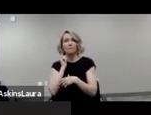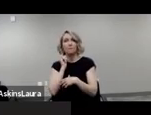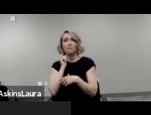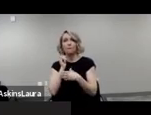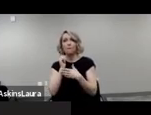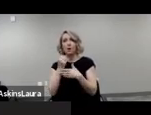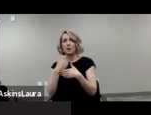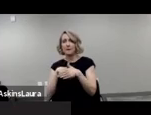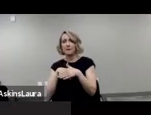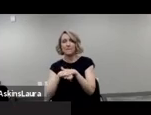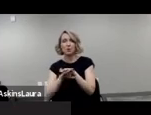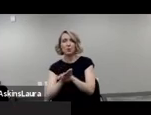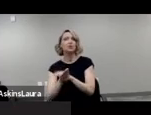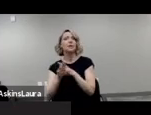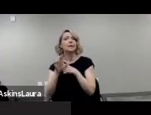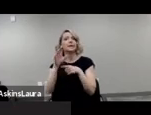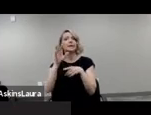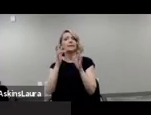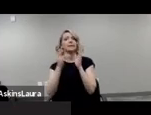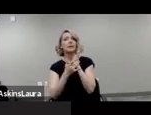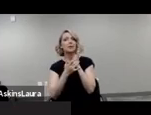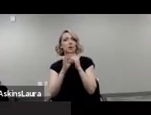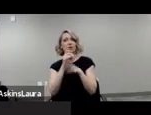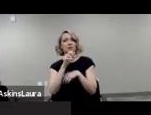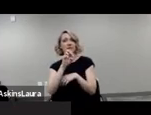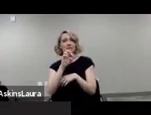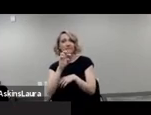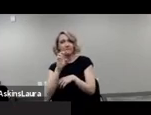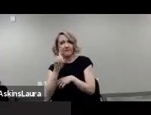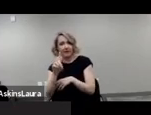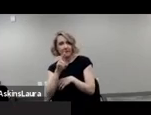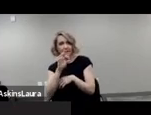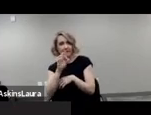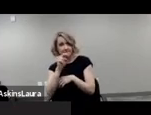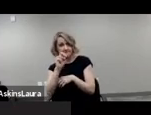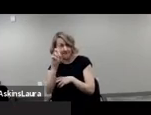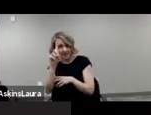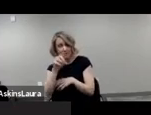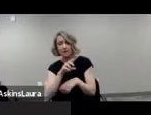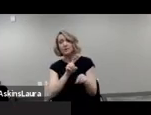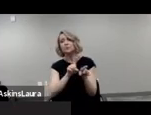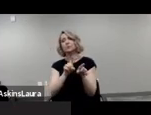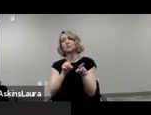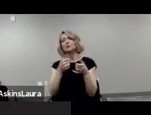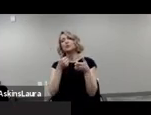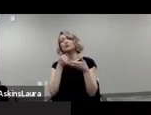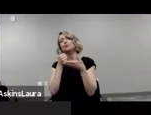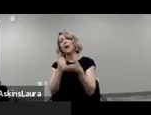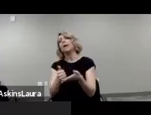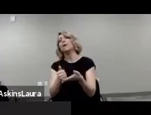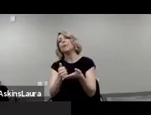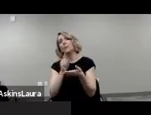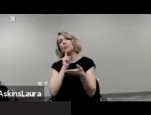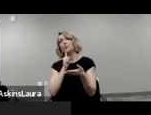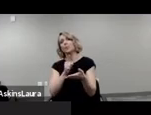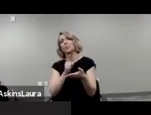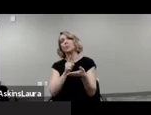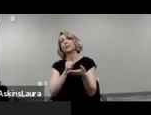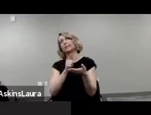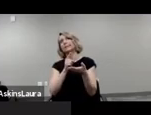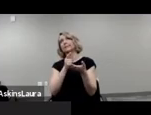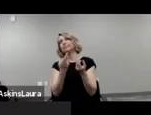Technologies Fund and the World Institute on Disability to help close the digital divide for people with disabilities.